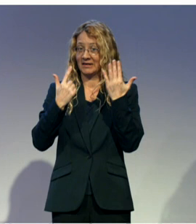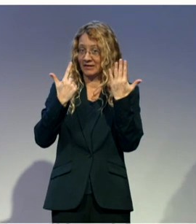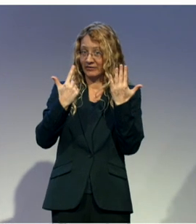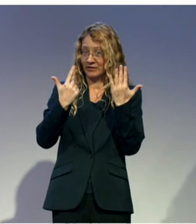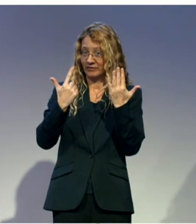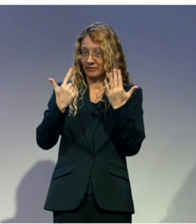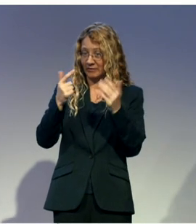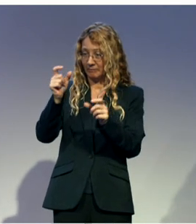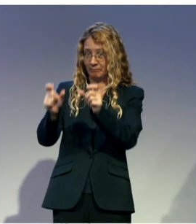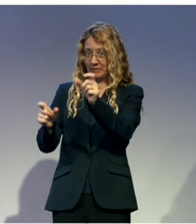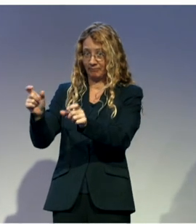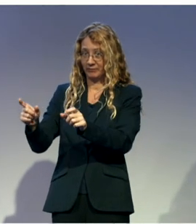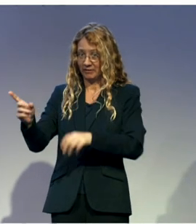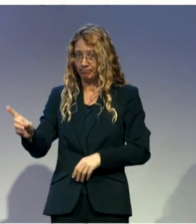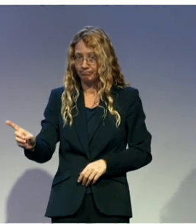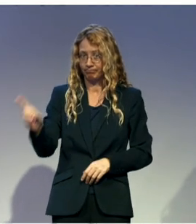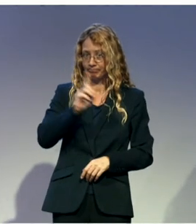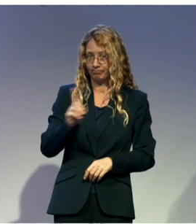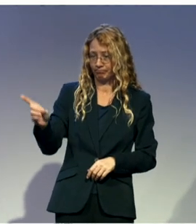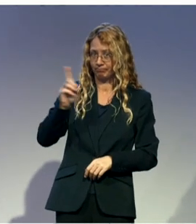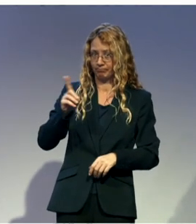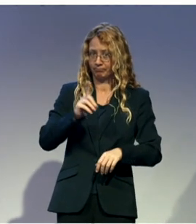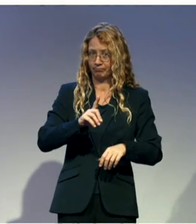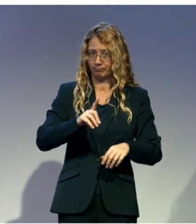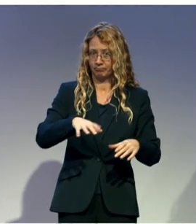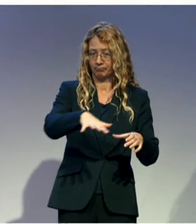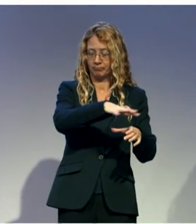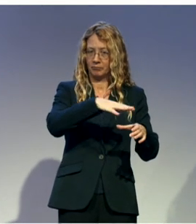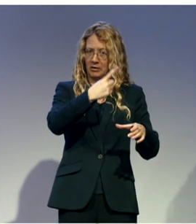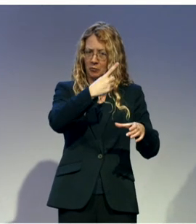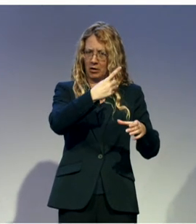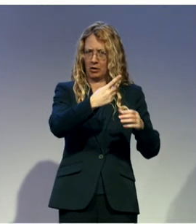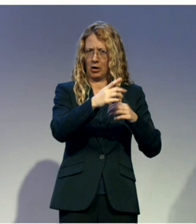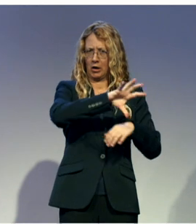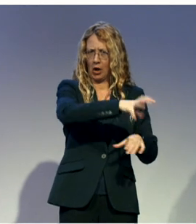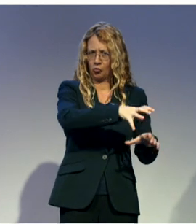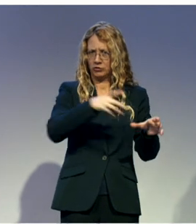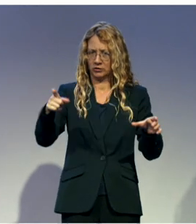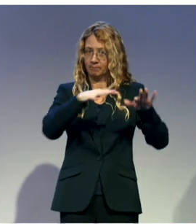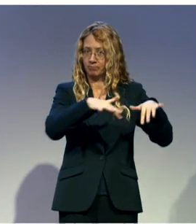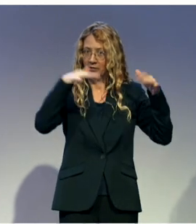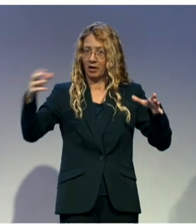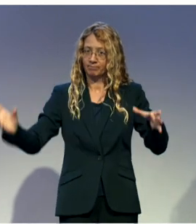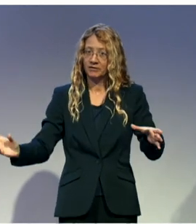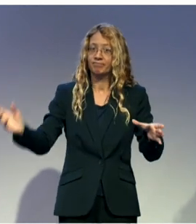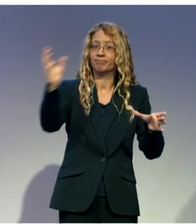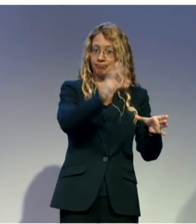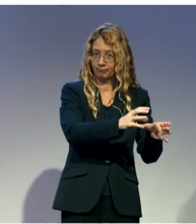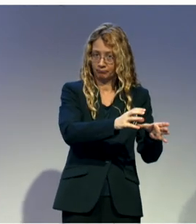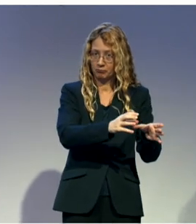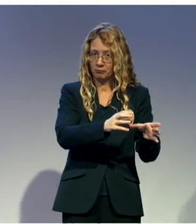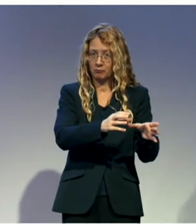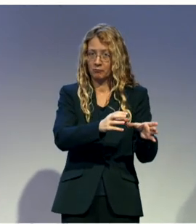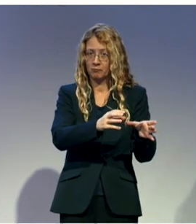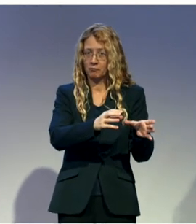We have five persons representing in the provincial parliament as well as we have one person in